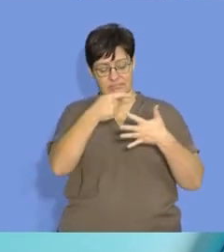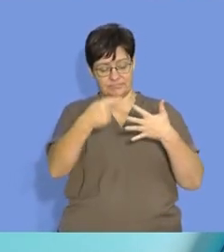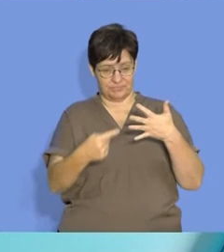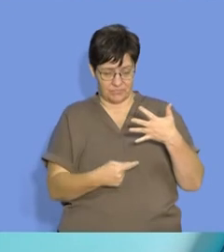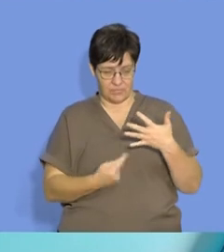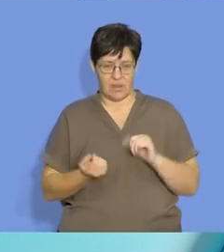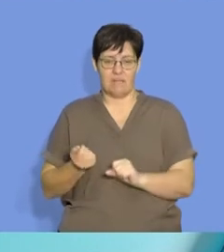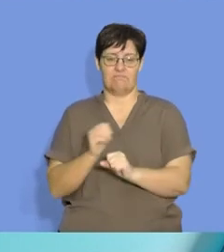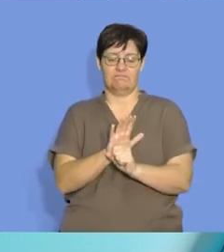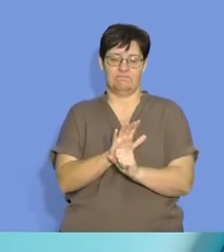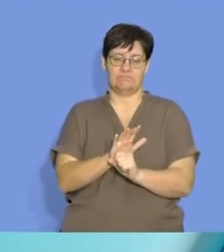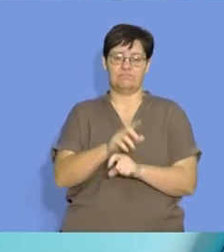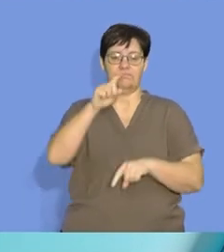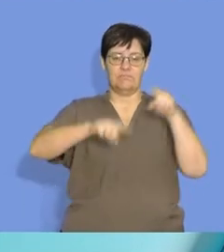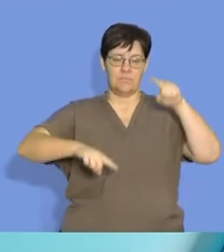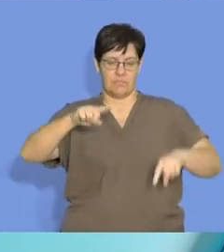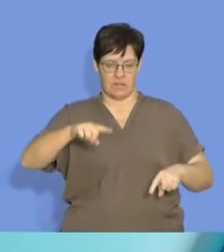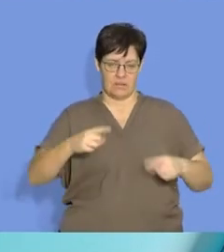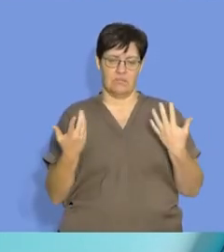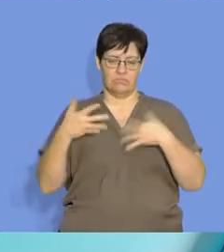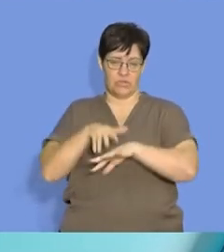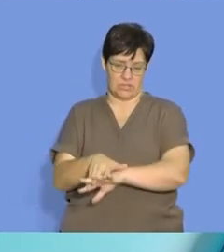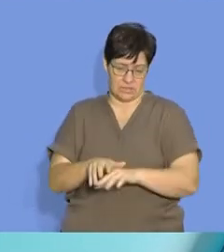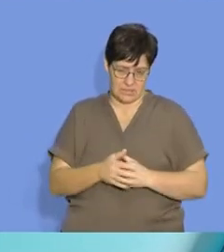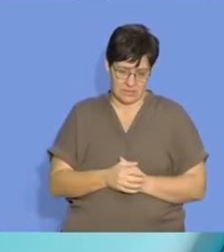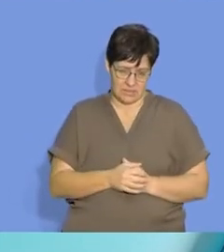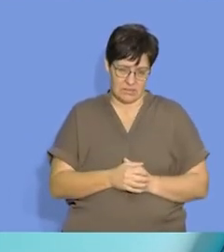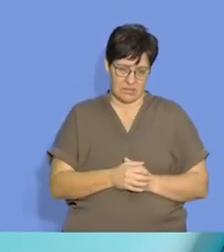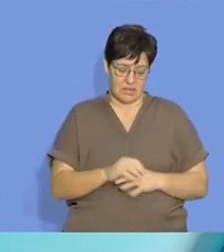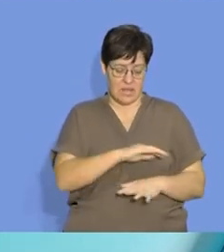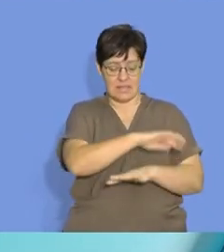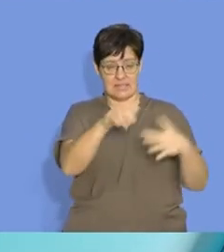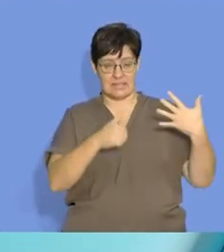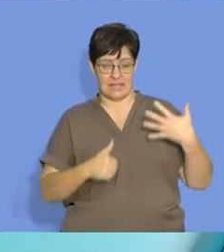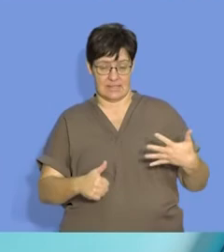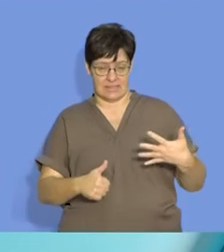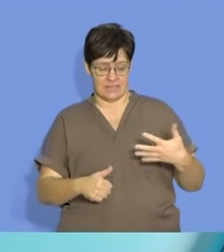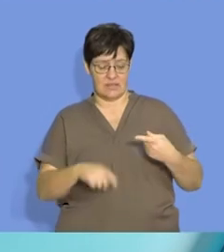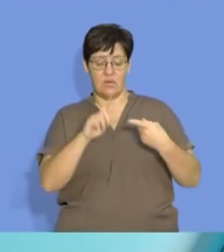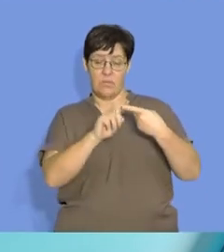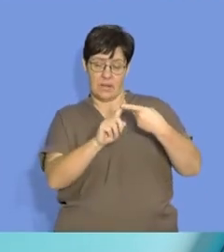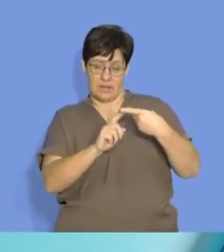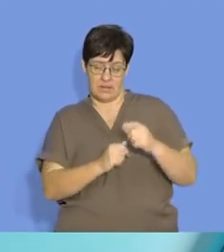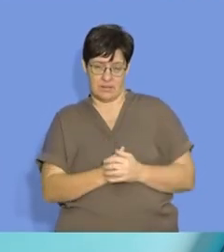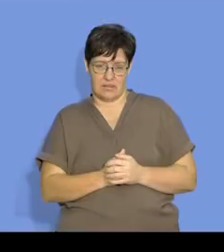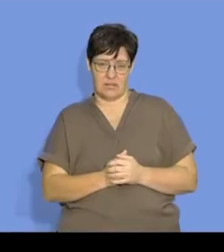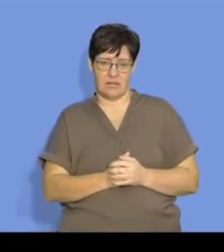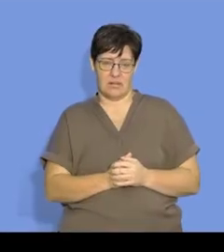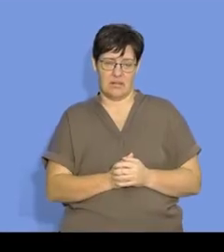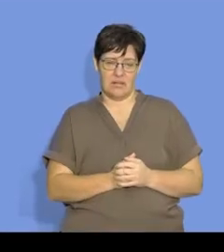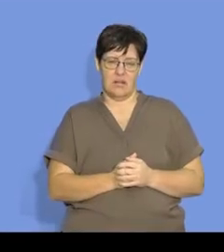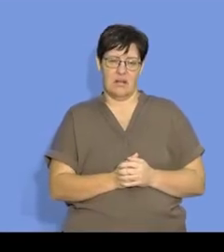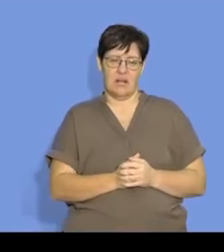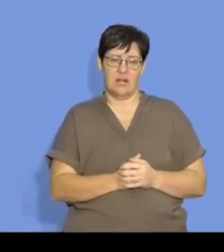has an effect on the rate of the reaction. These six factors, if we look at number one, number